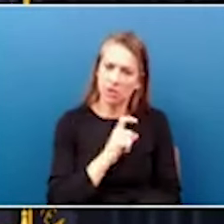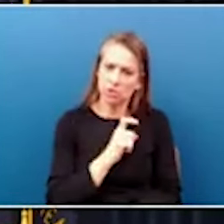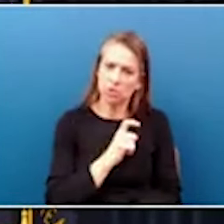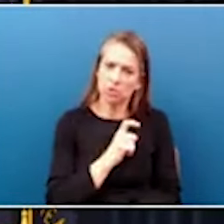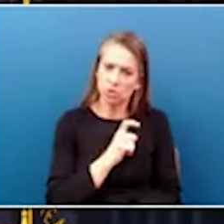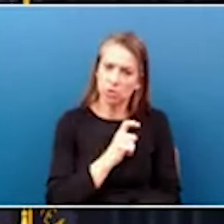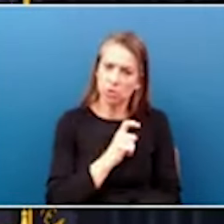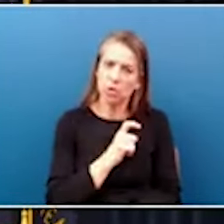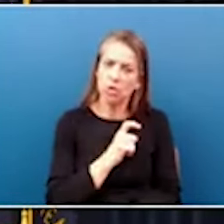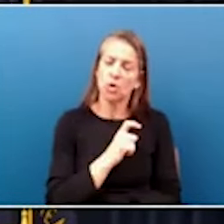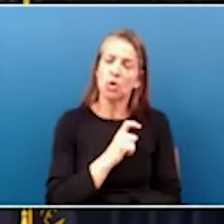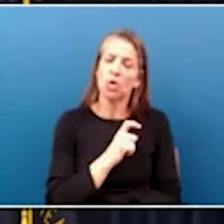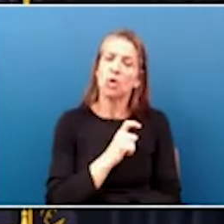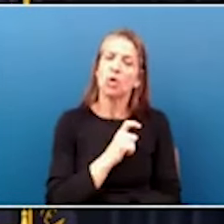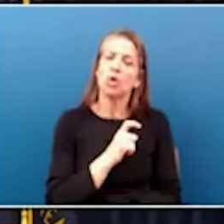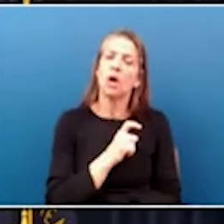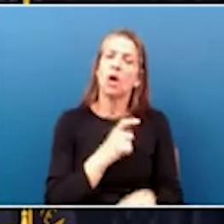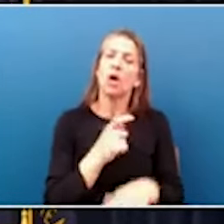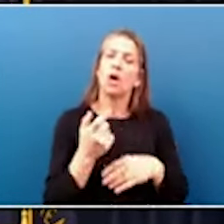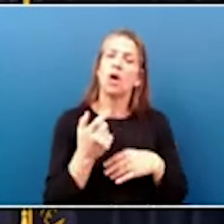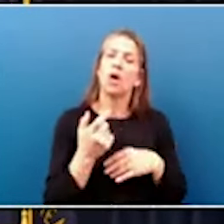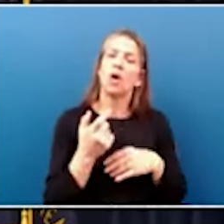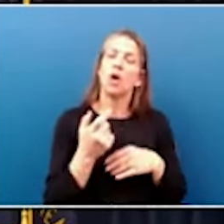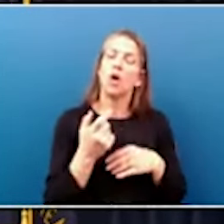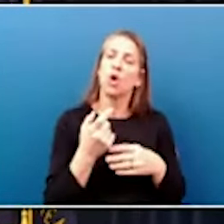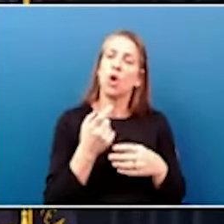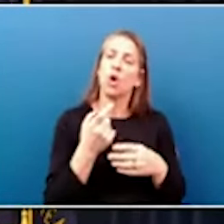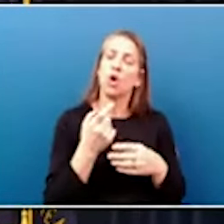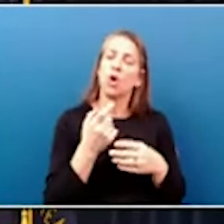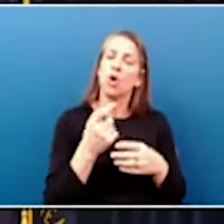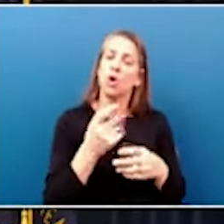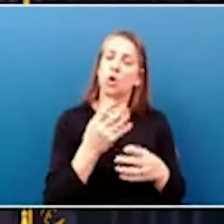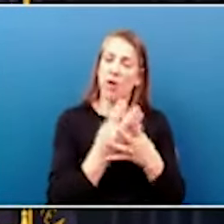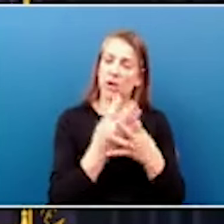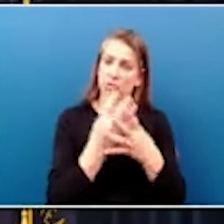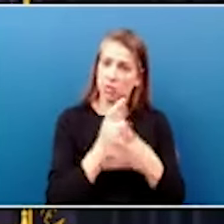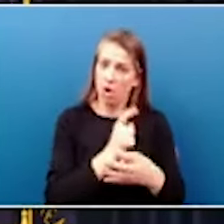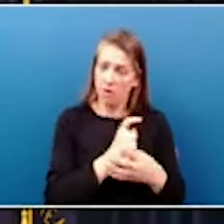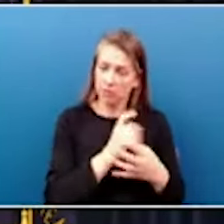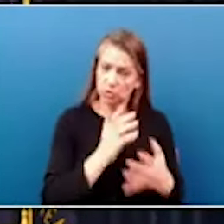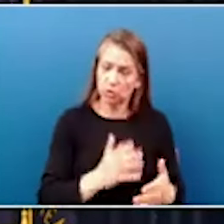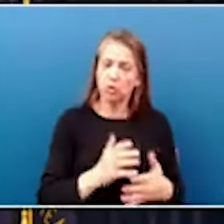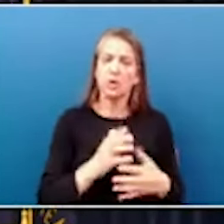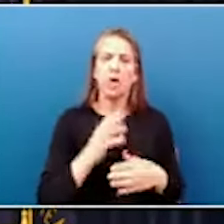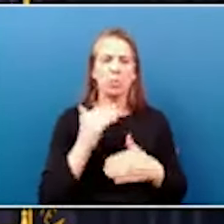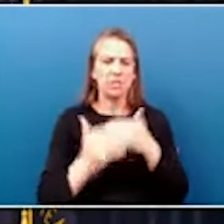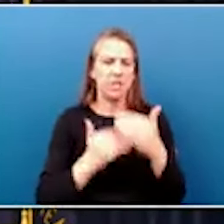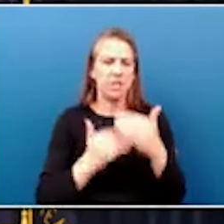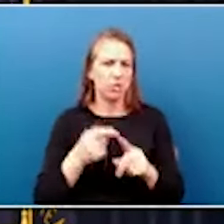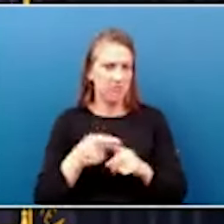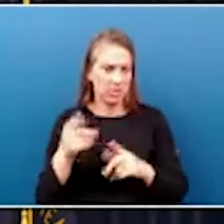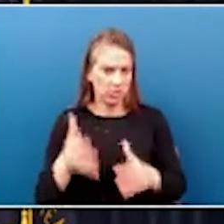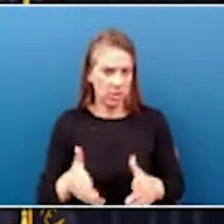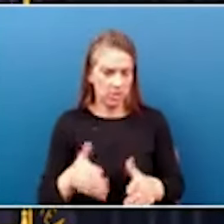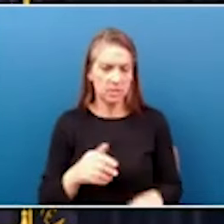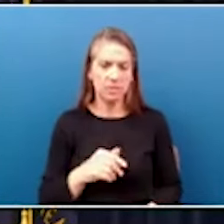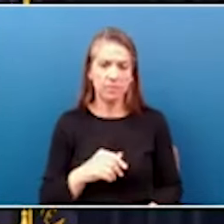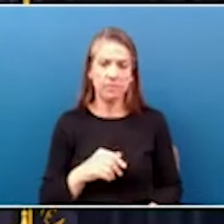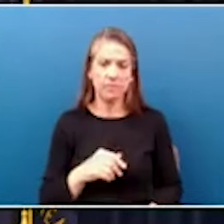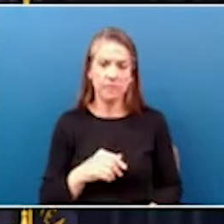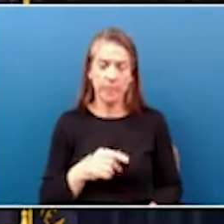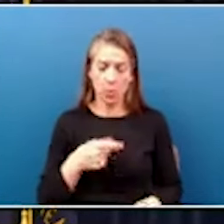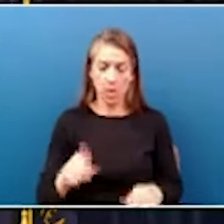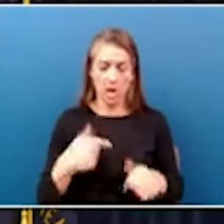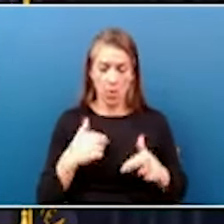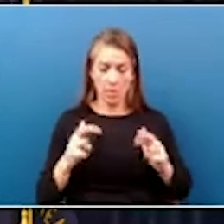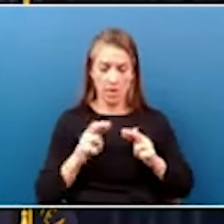Corrections unit administrator and a correctional officer and a accreditation and procedure specialist. When I retired, I was